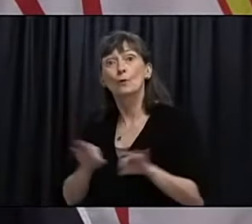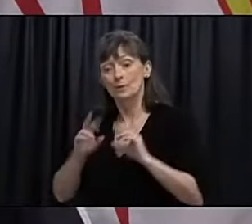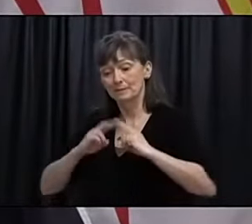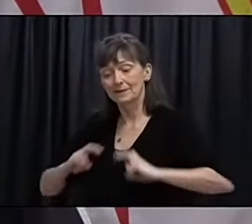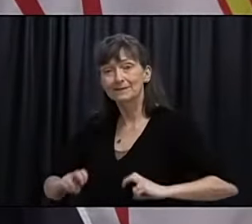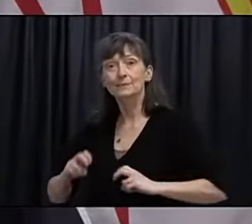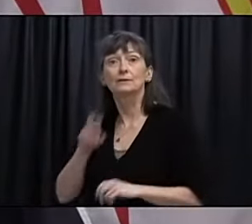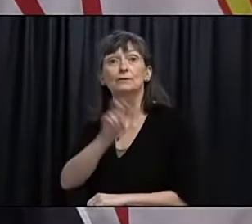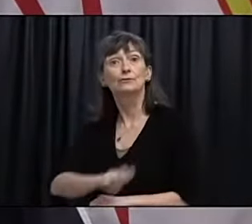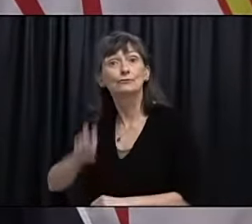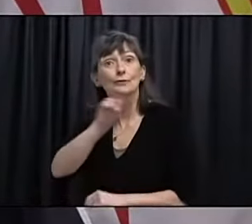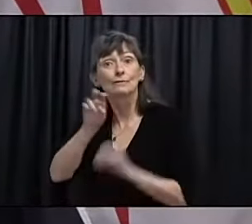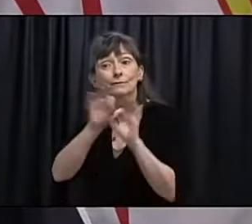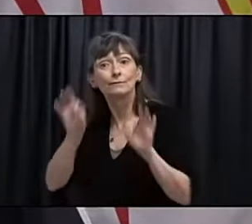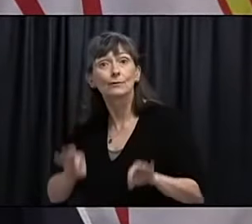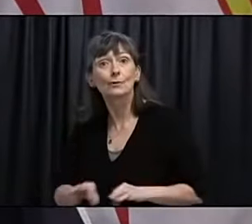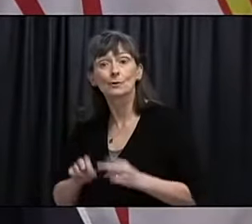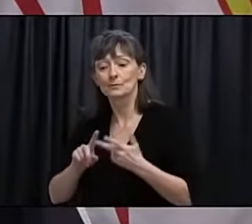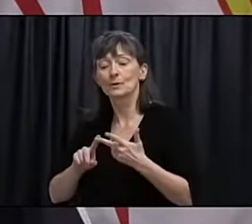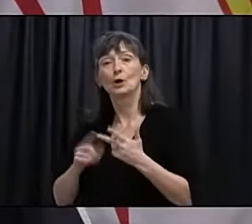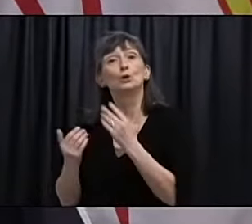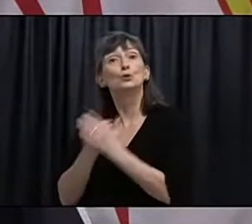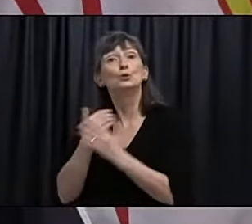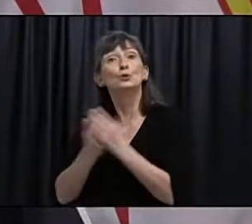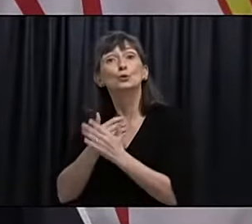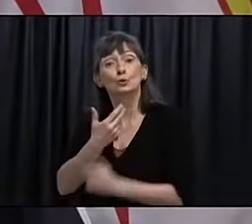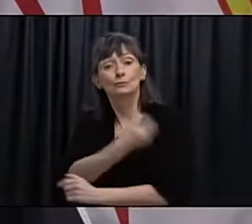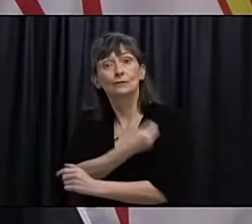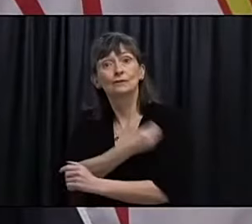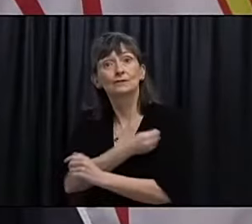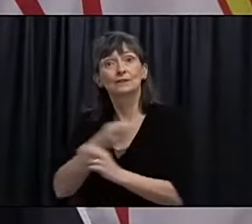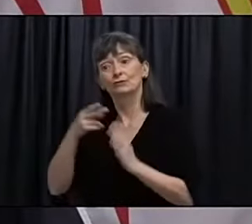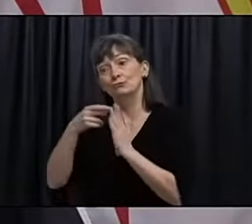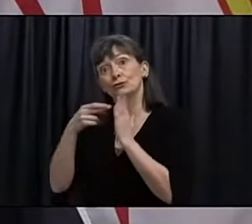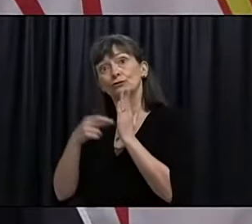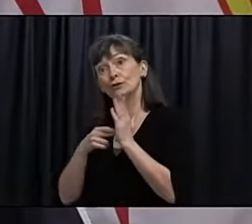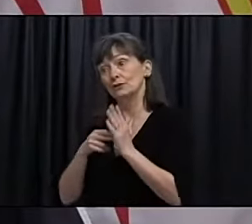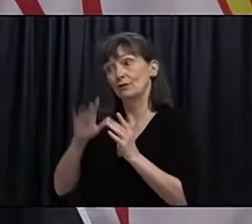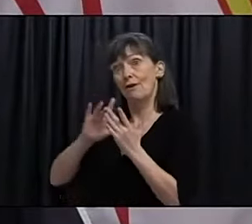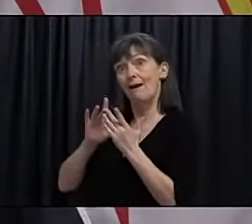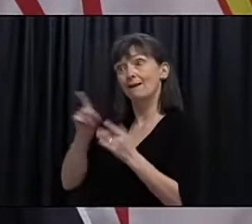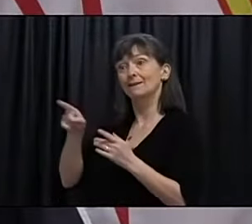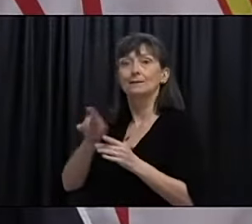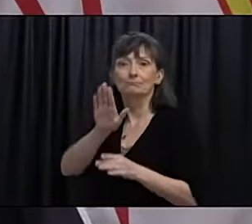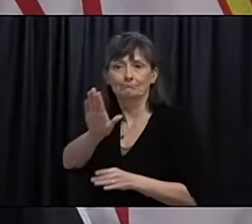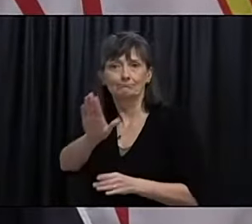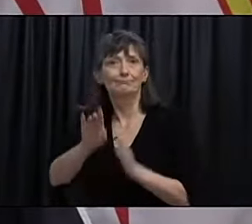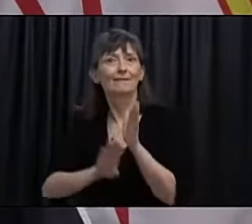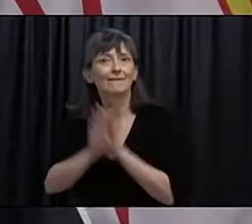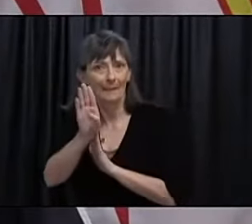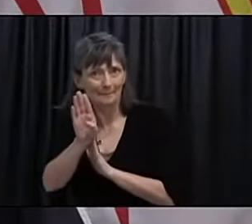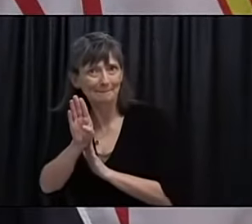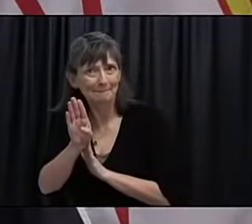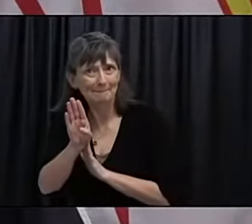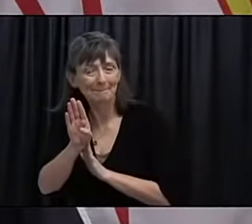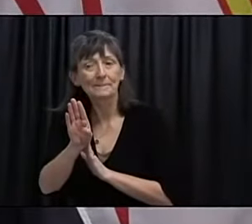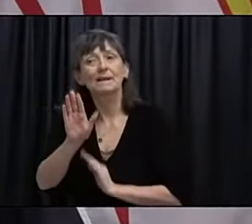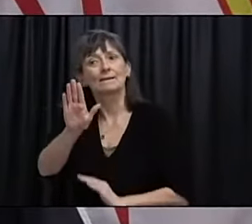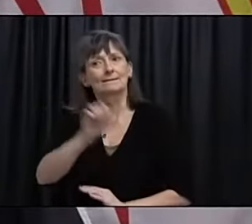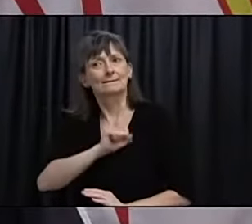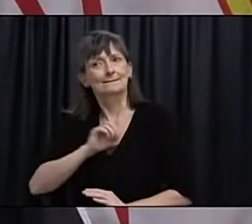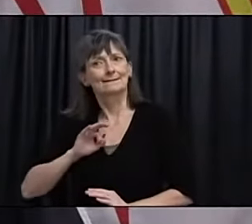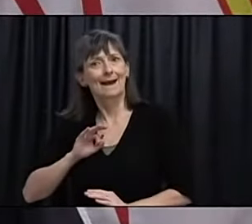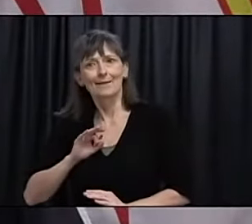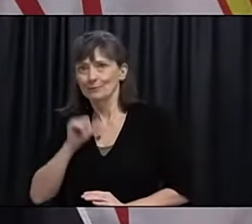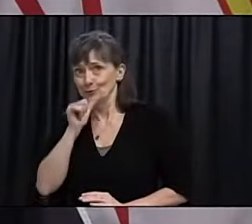assessment and referral tool and our new vaccination registration system. While the staff of the center are behind the scenes